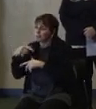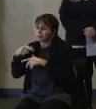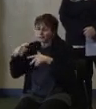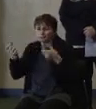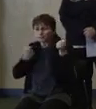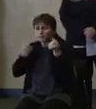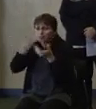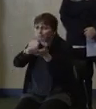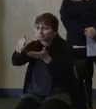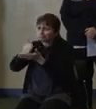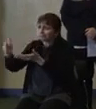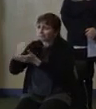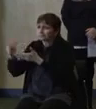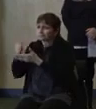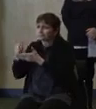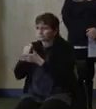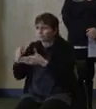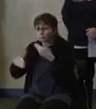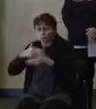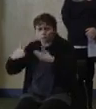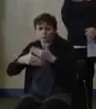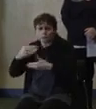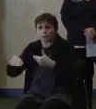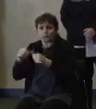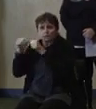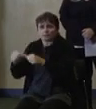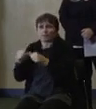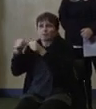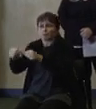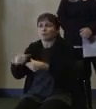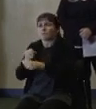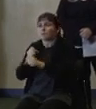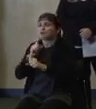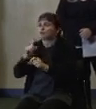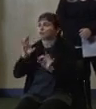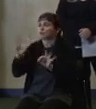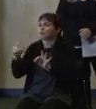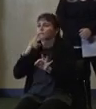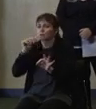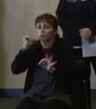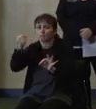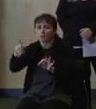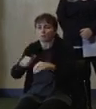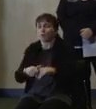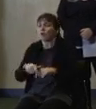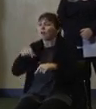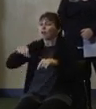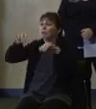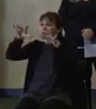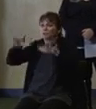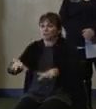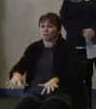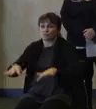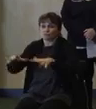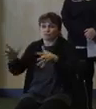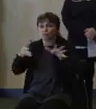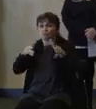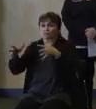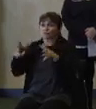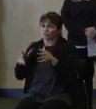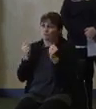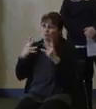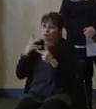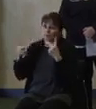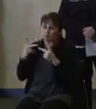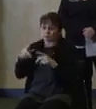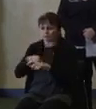running tomorrow. This has been an all-hands-on-deck storm, and these teams have been working around the clock to keep up with the snow and